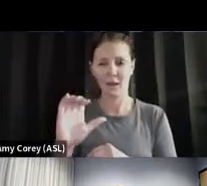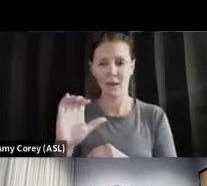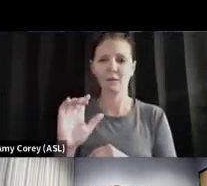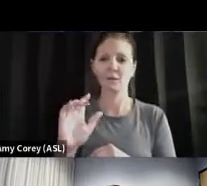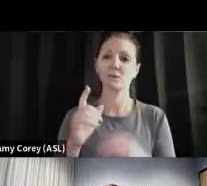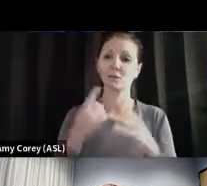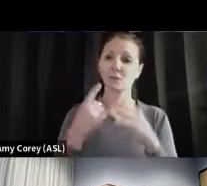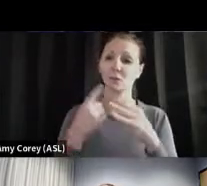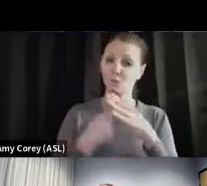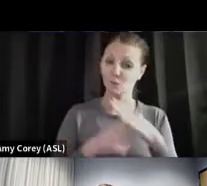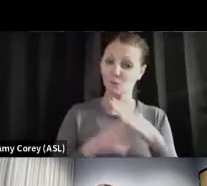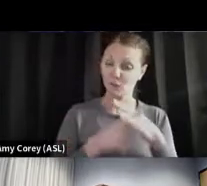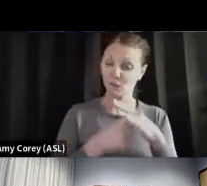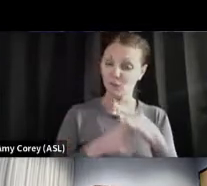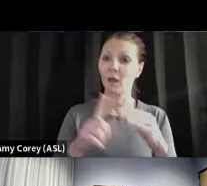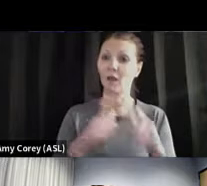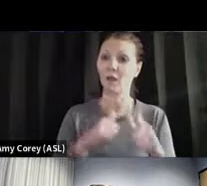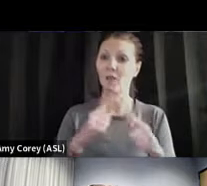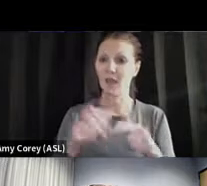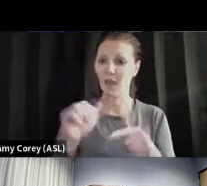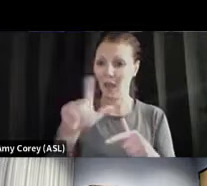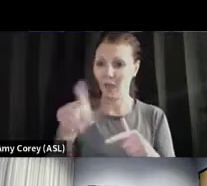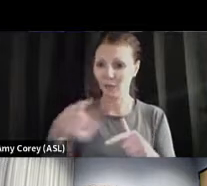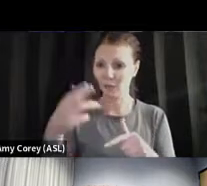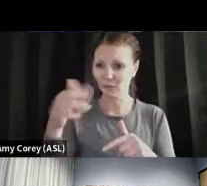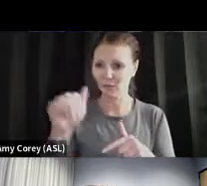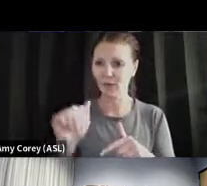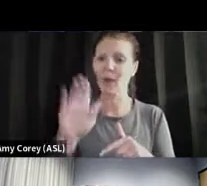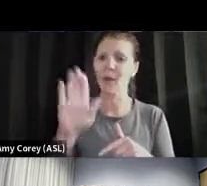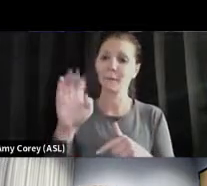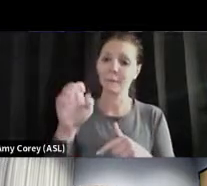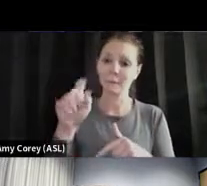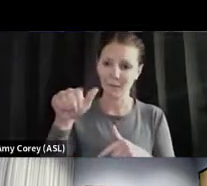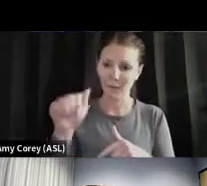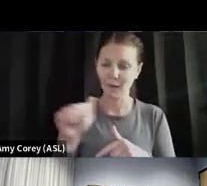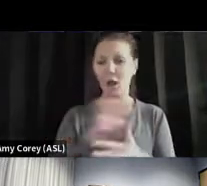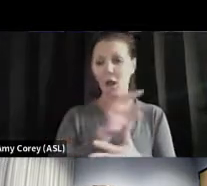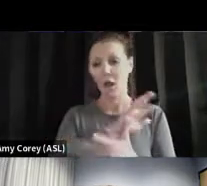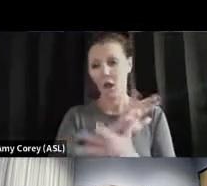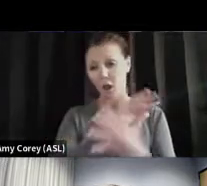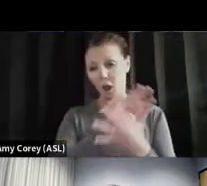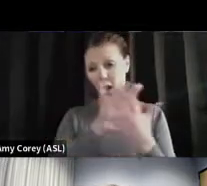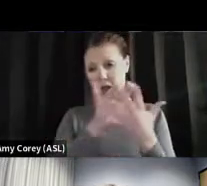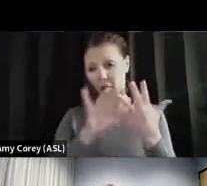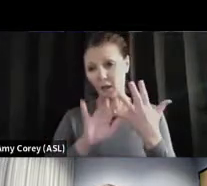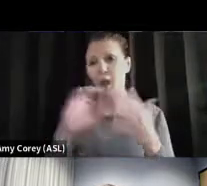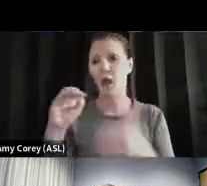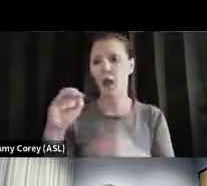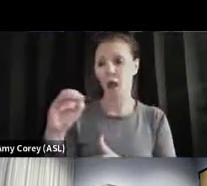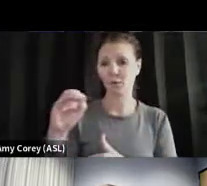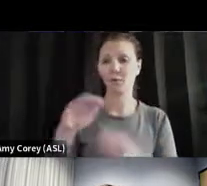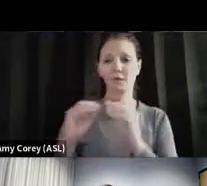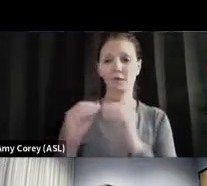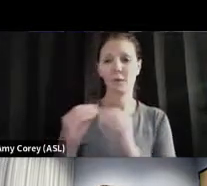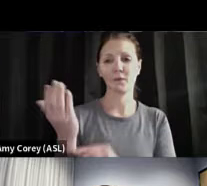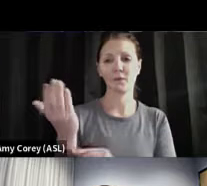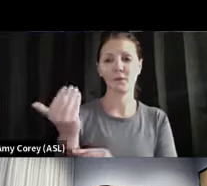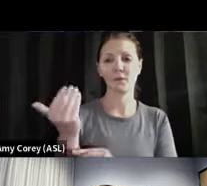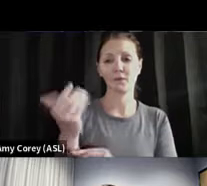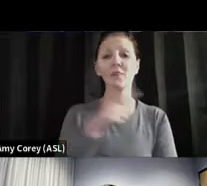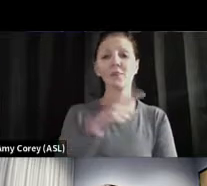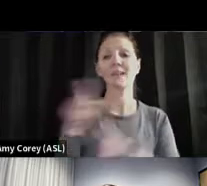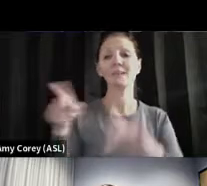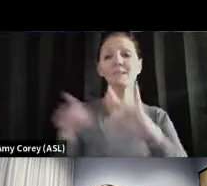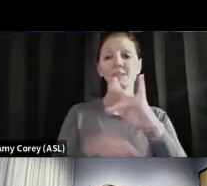the original strain, then the second one was alpha. We have beta, then all the way through. Omicron is number 15. They skipped 13 and